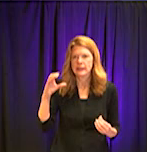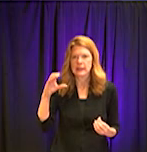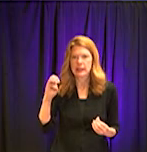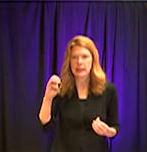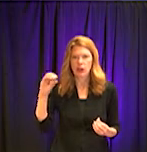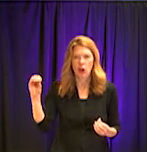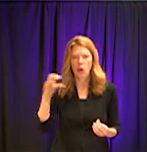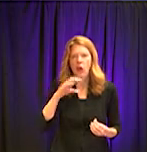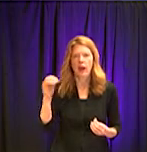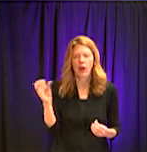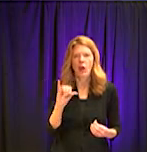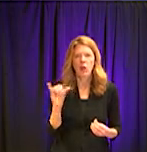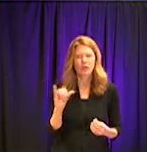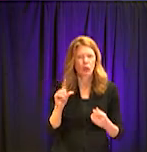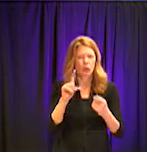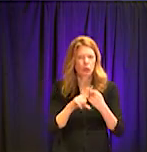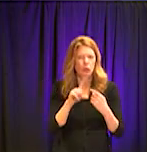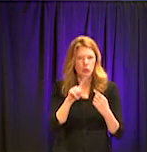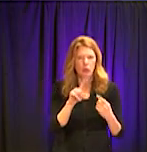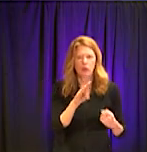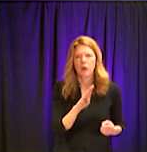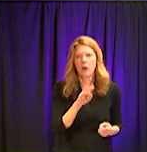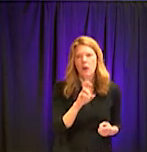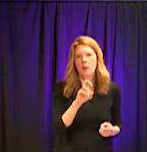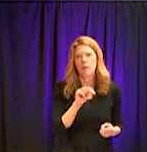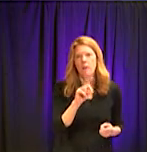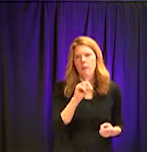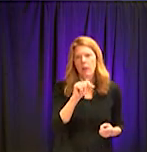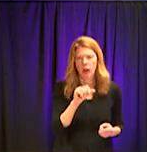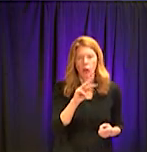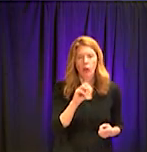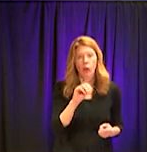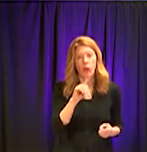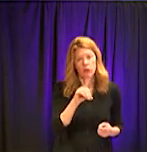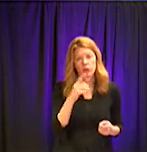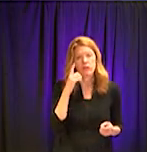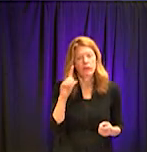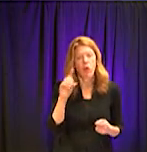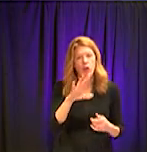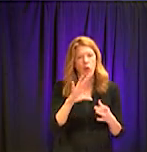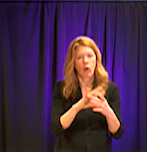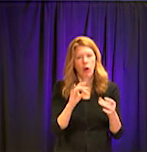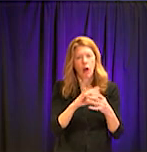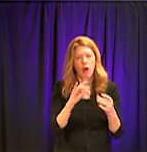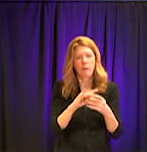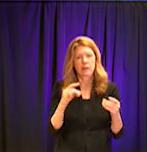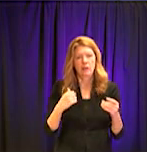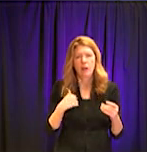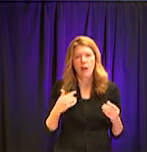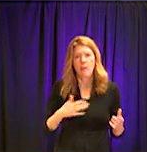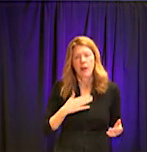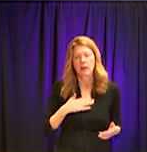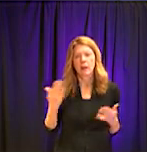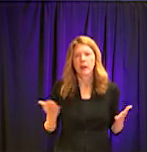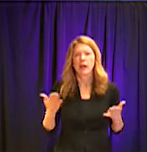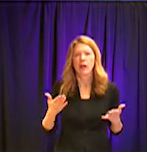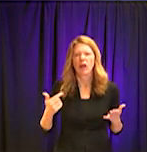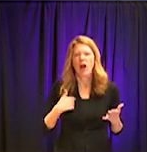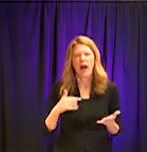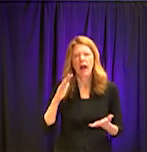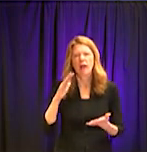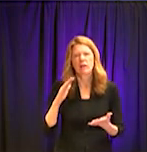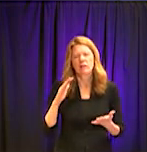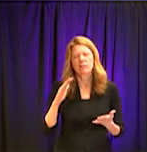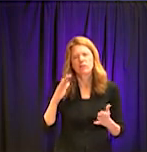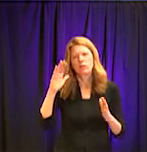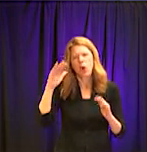provide some information, um, in a safe environment and also try to hopefully calm down some anxiety. So a lot